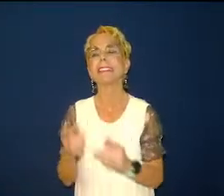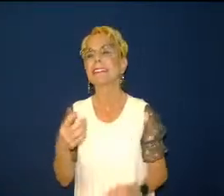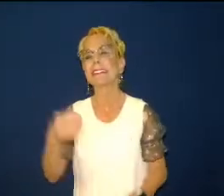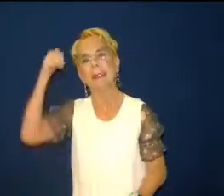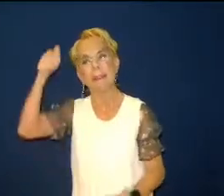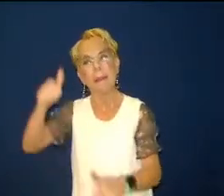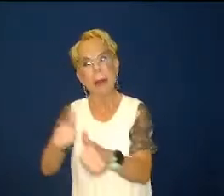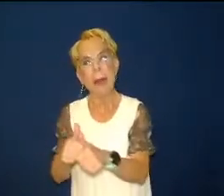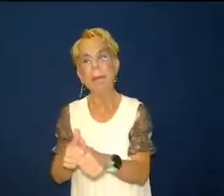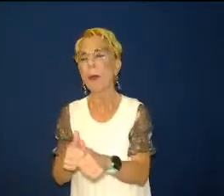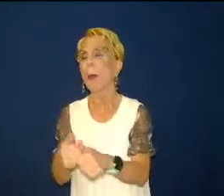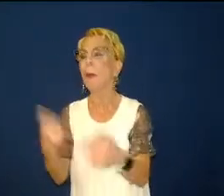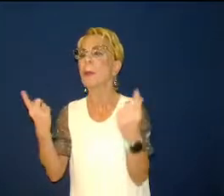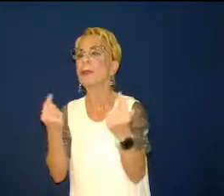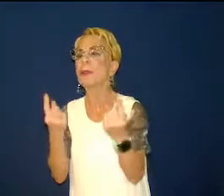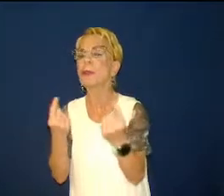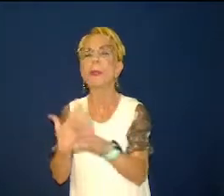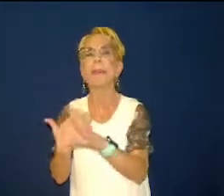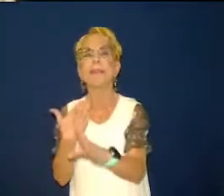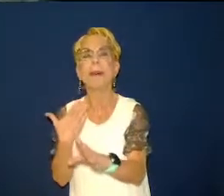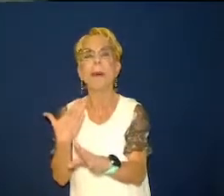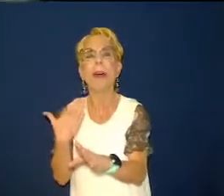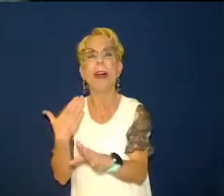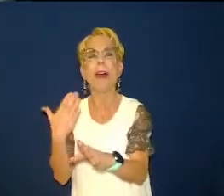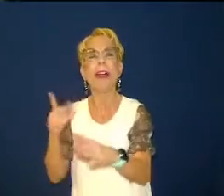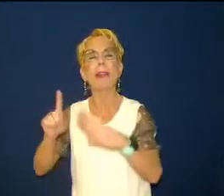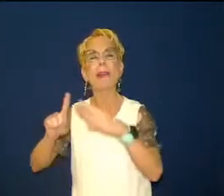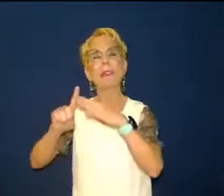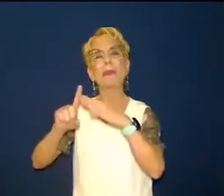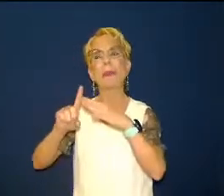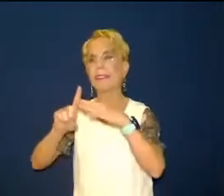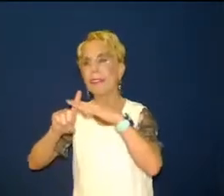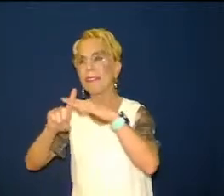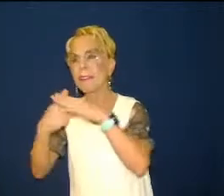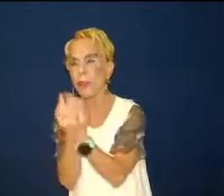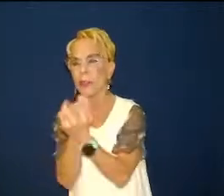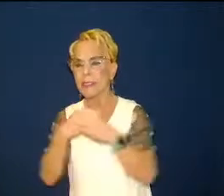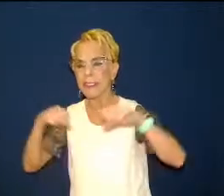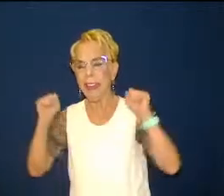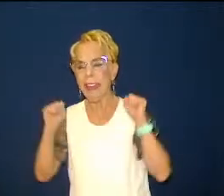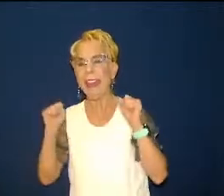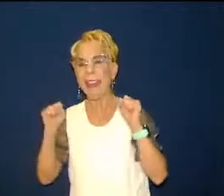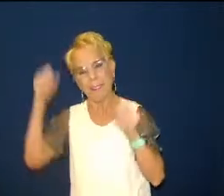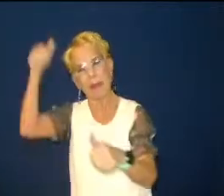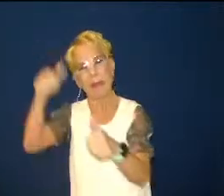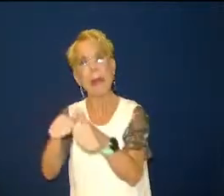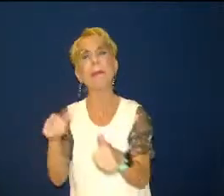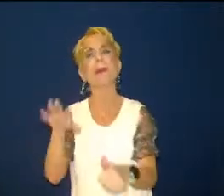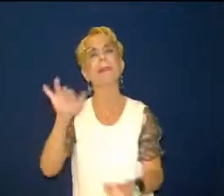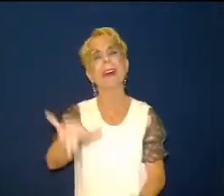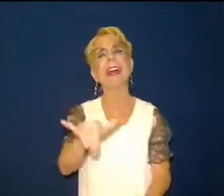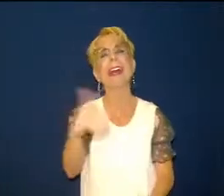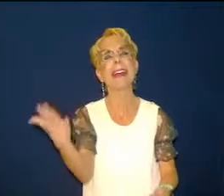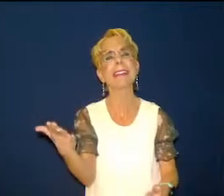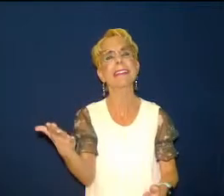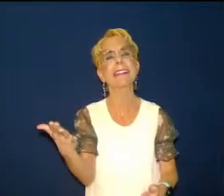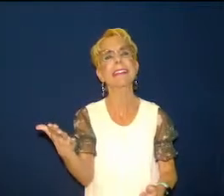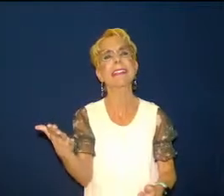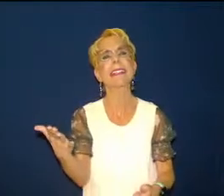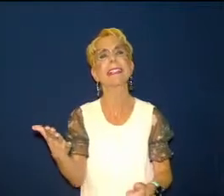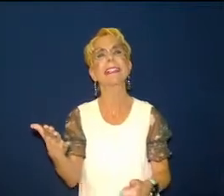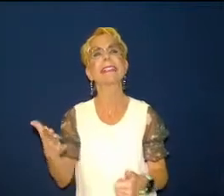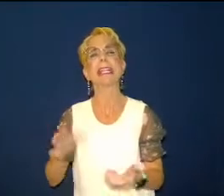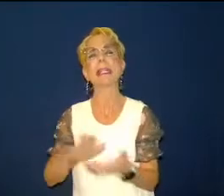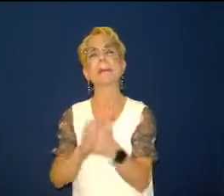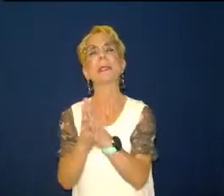to be strengthen what you have strengthen what you've got see